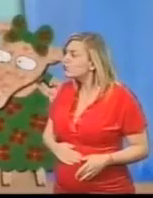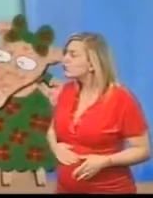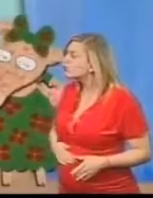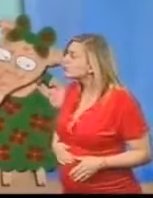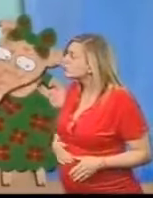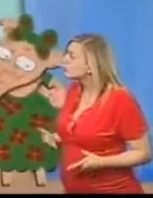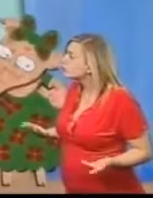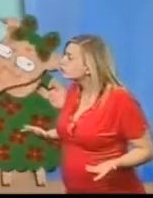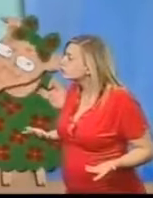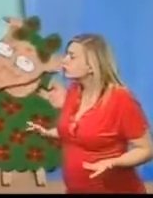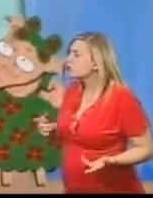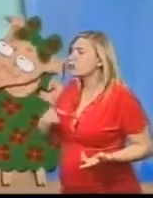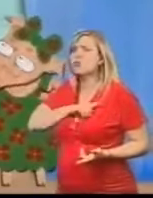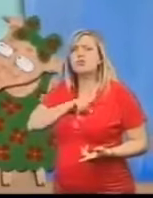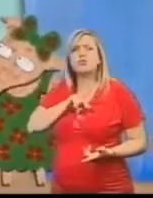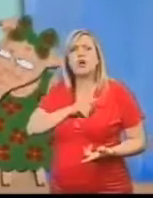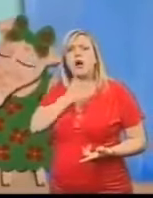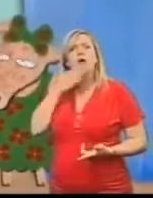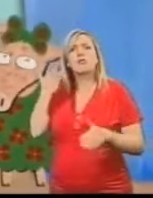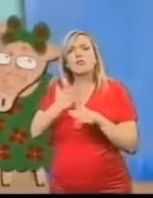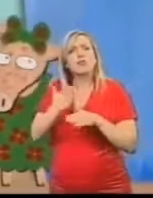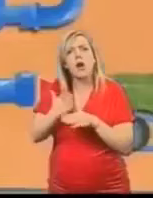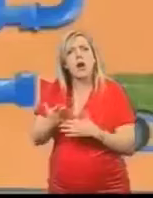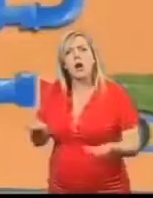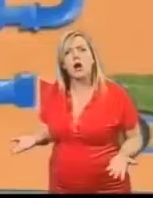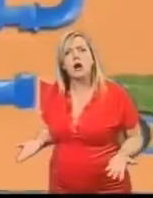the factory stopped working, asked Cipollata